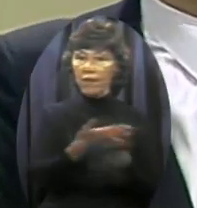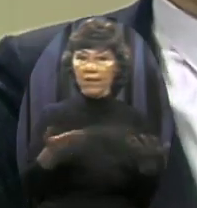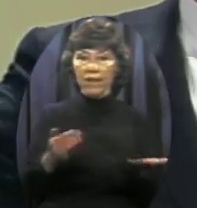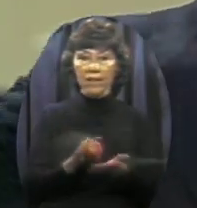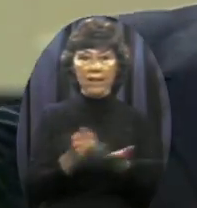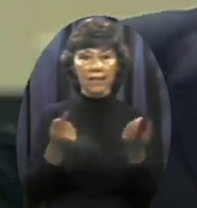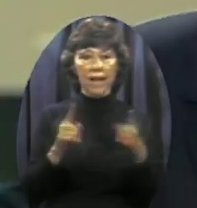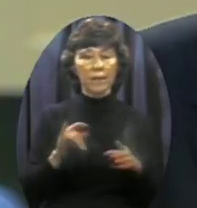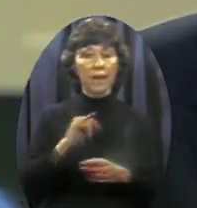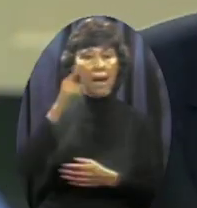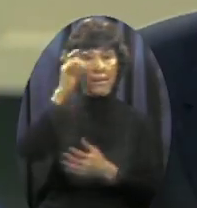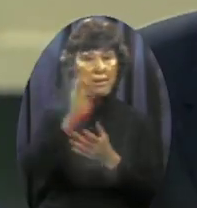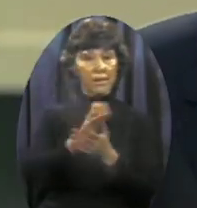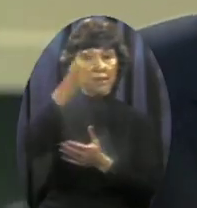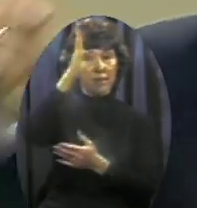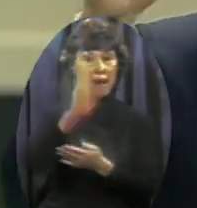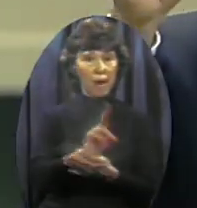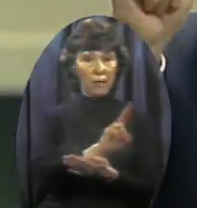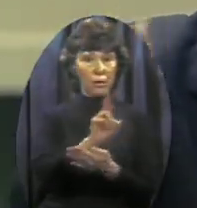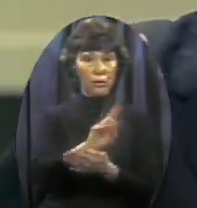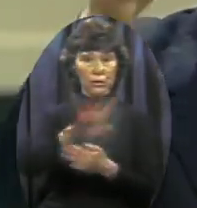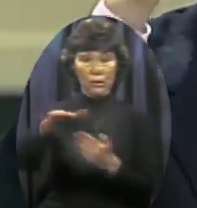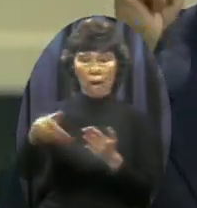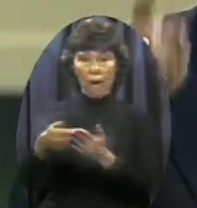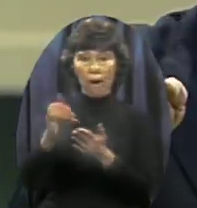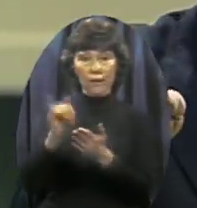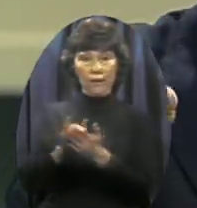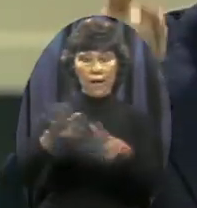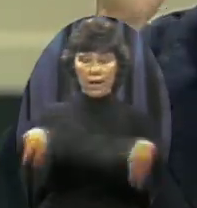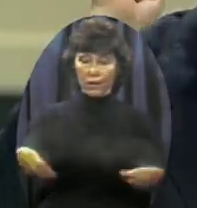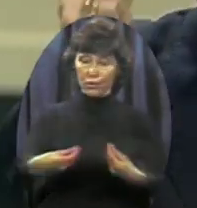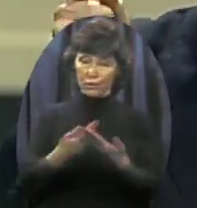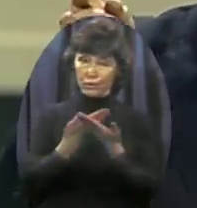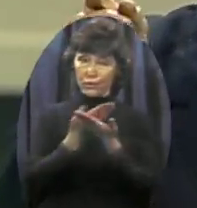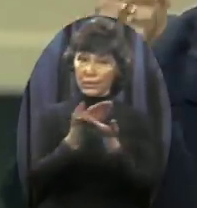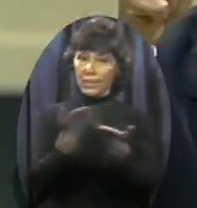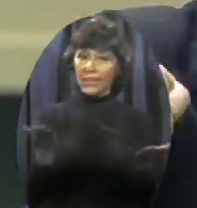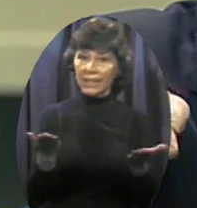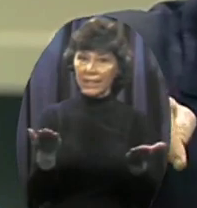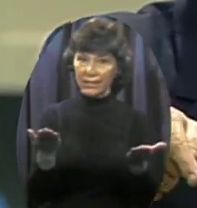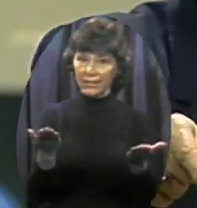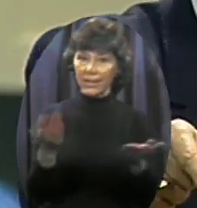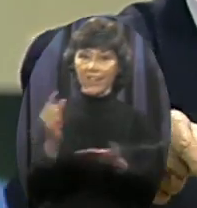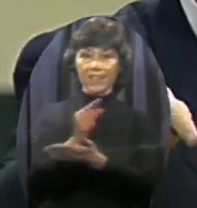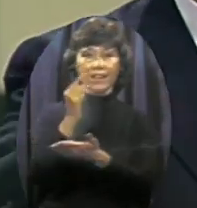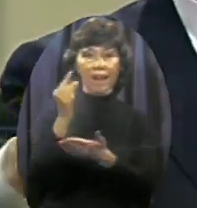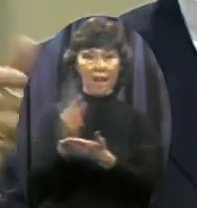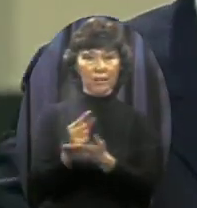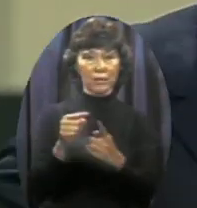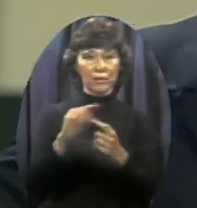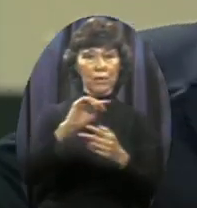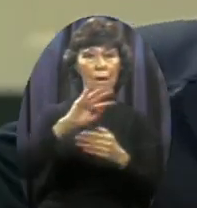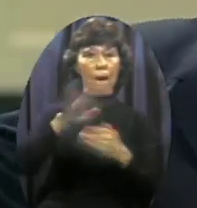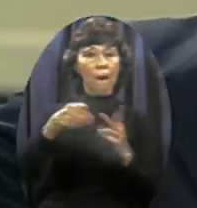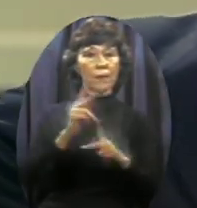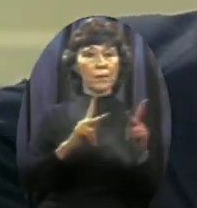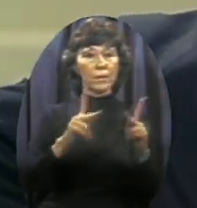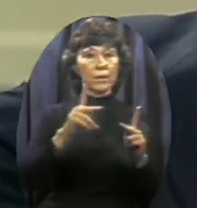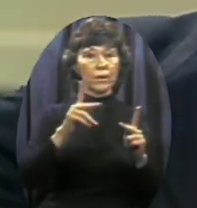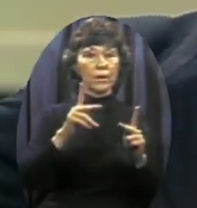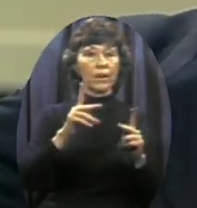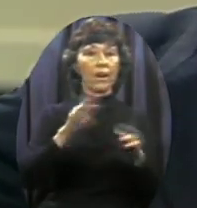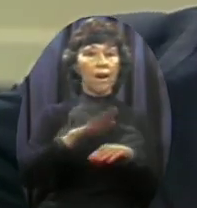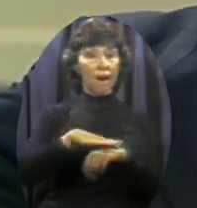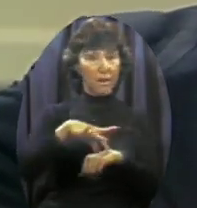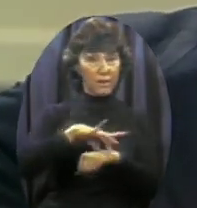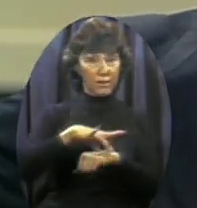To every one of the 4.7 billion persons on this planet in our generation I can't be dogmatic Jesus may come today No man knows the day or the hour